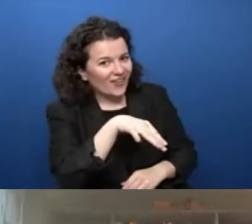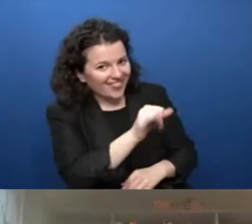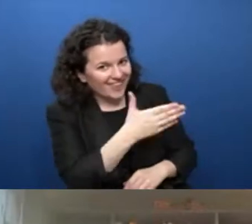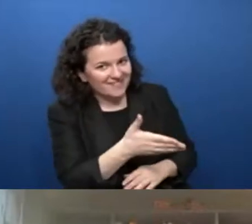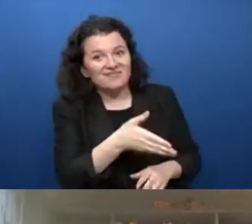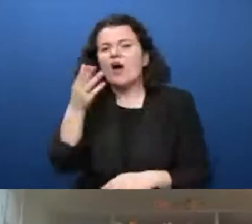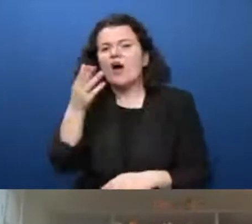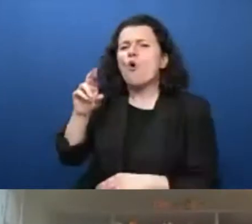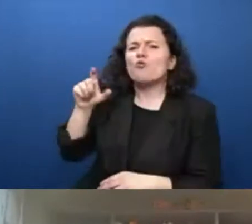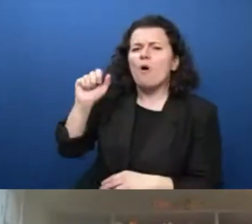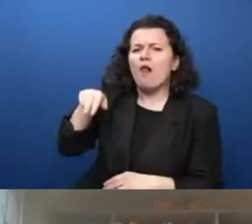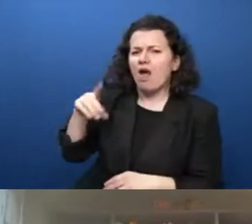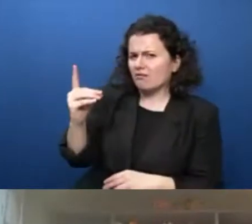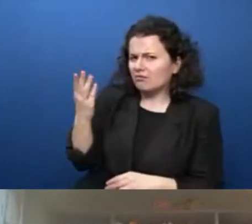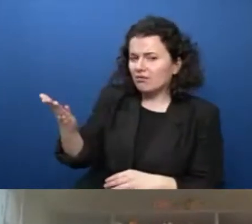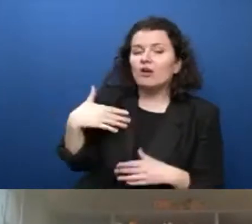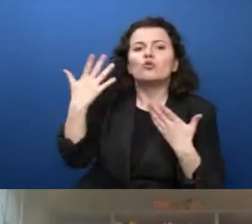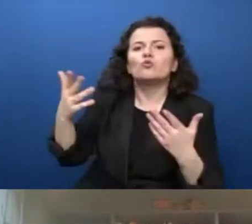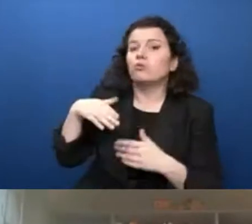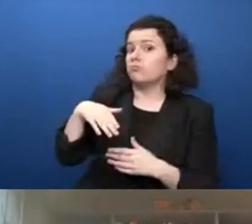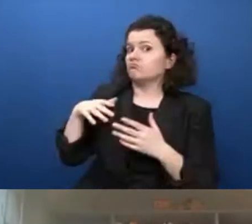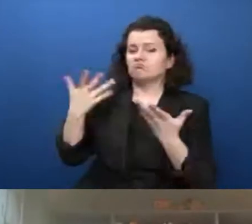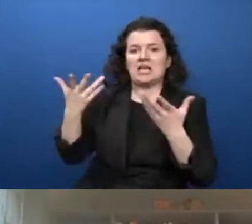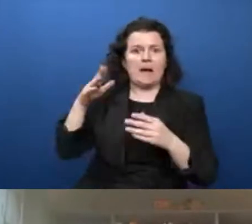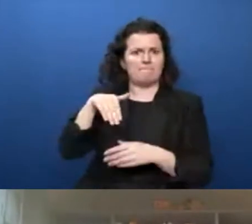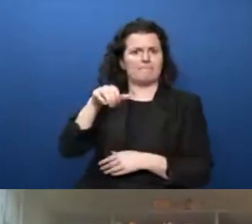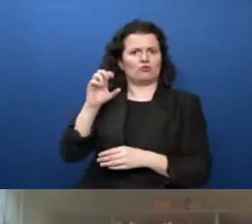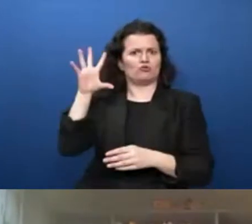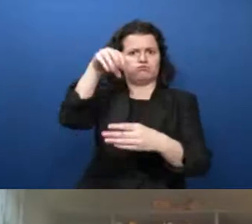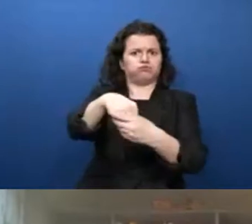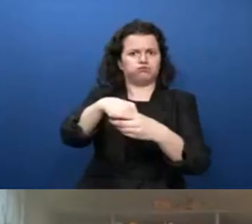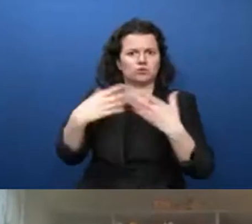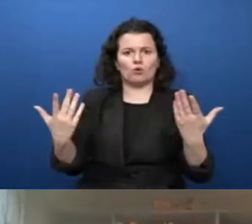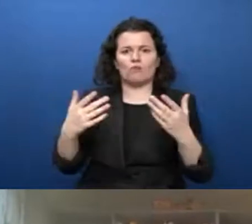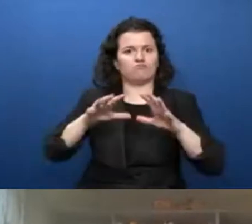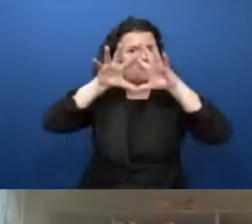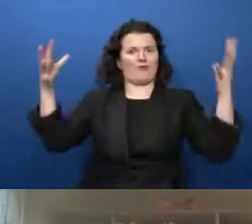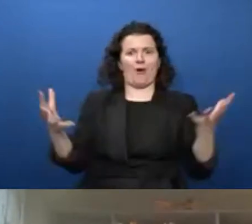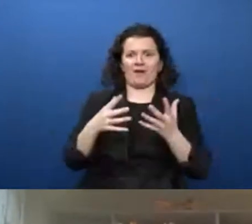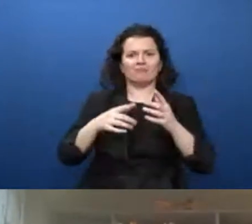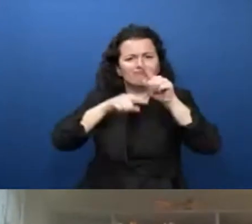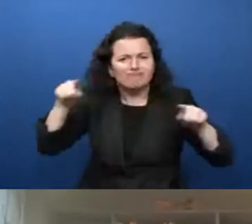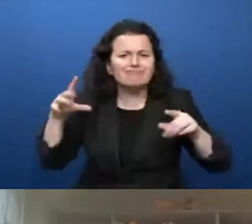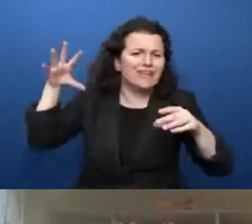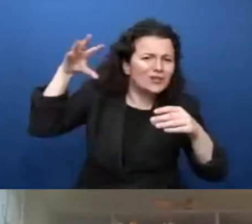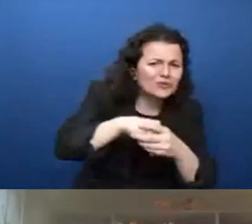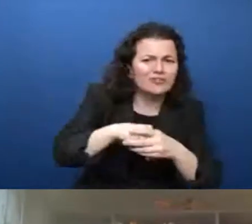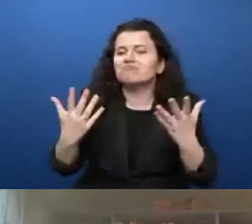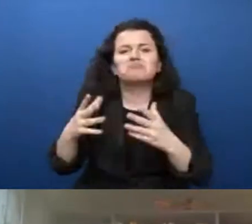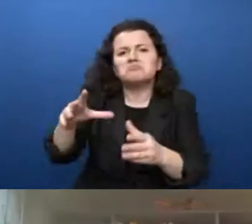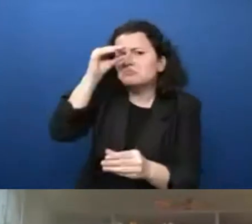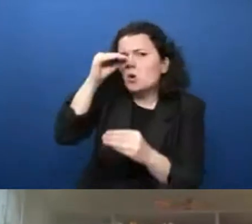you've learned as head of global diversity at Microsoft about digital inclusion. Yeah, so thanks. I think this is a brilliant partnership here because